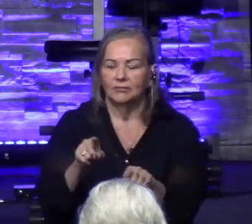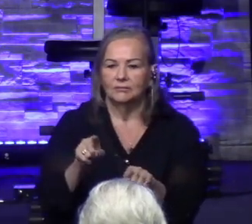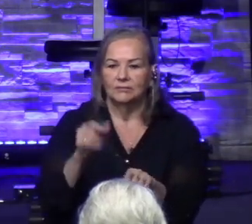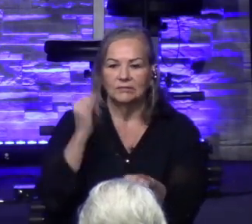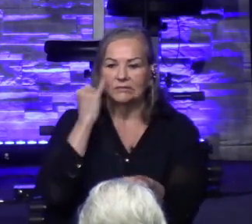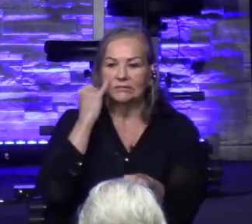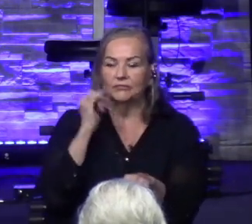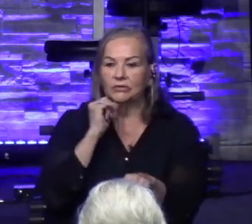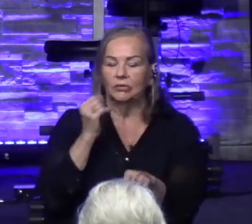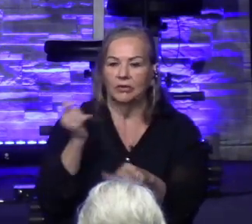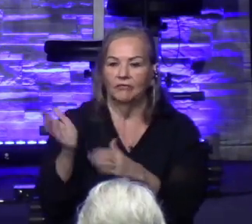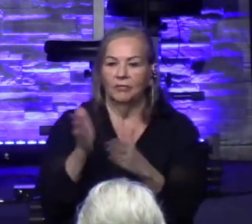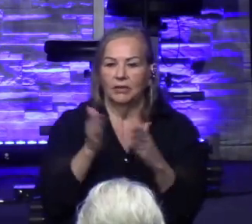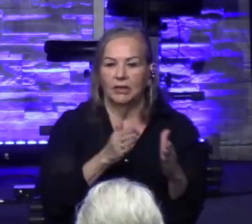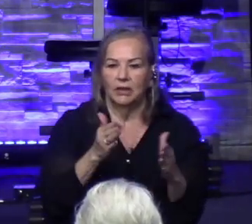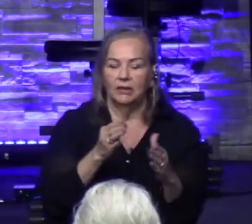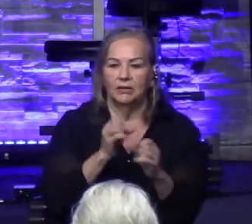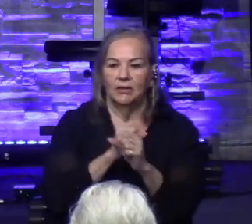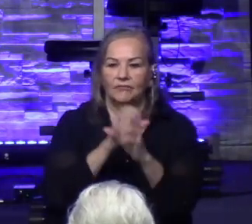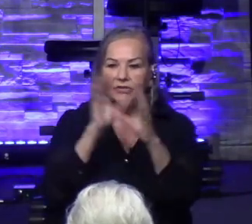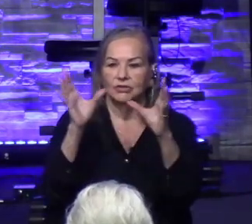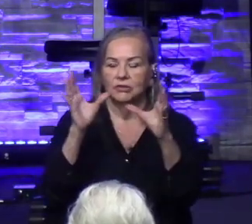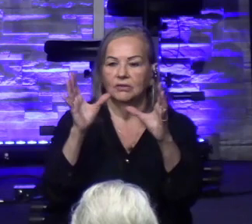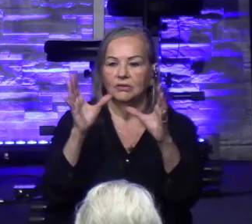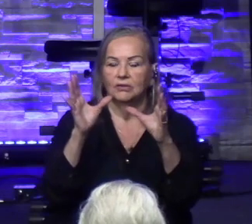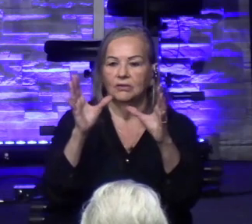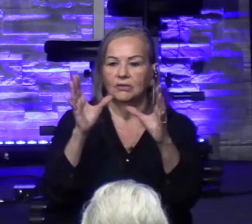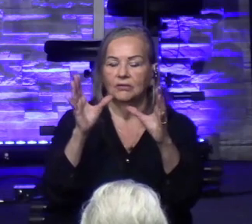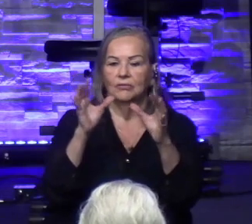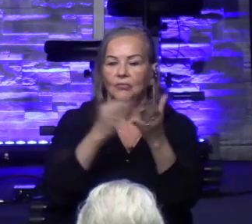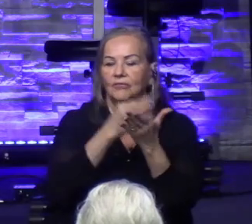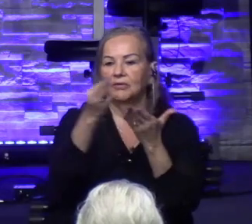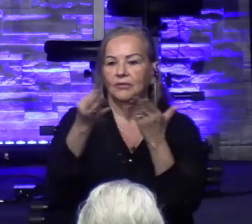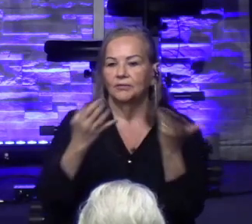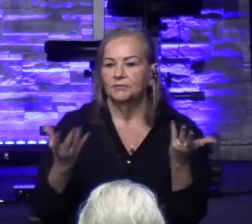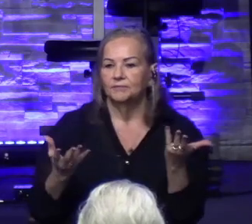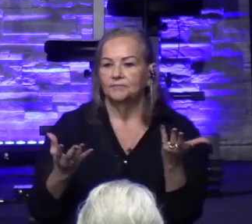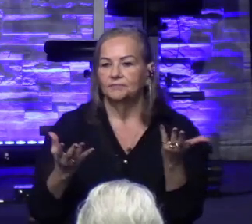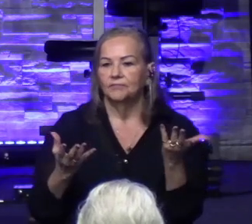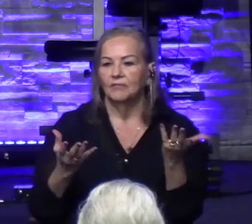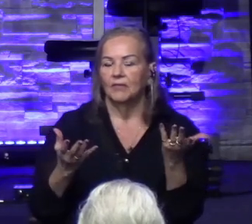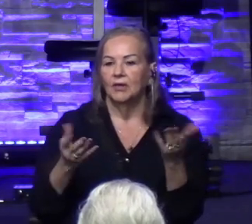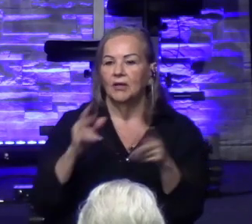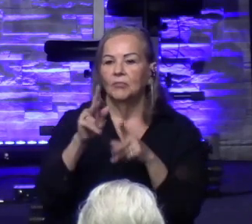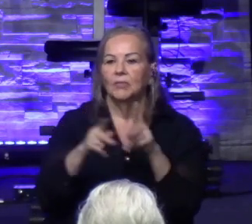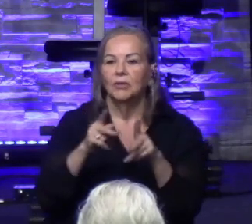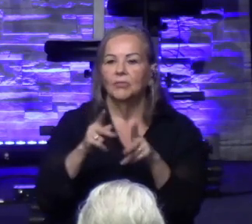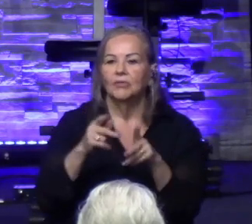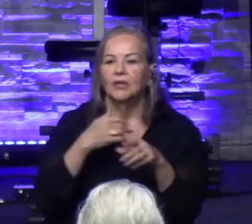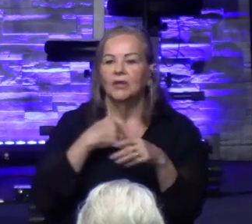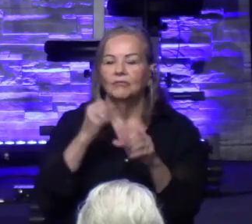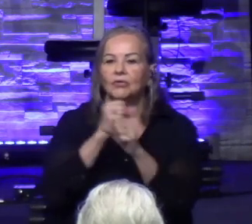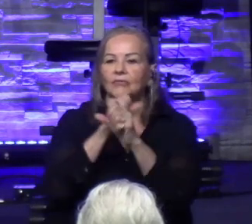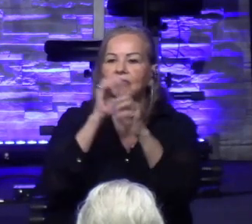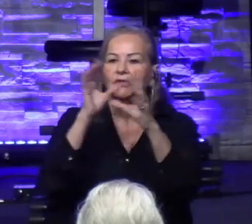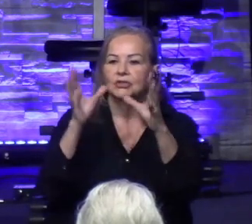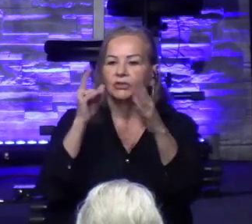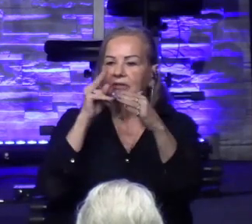we don't have a vision, if we don't have a purpose, we're going to fail. If people without a vision, we'll fail.